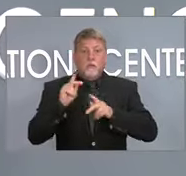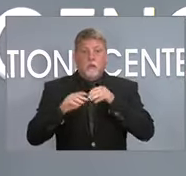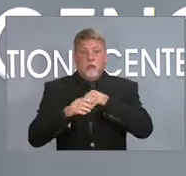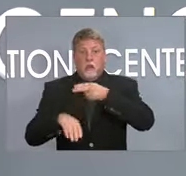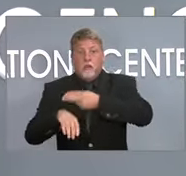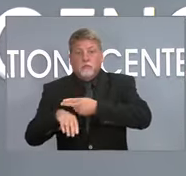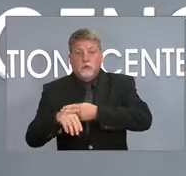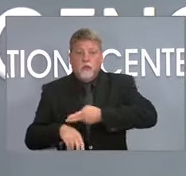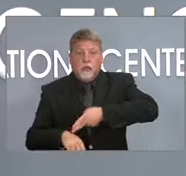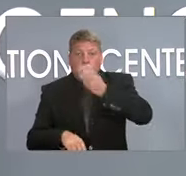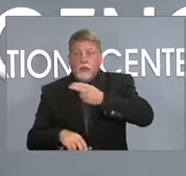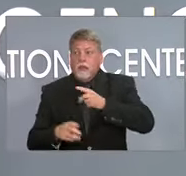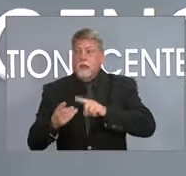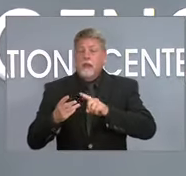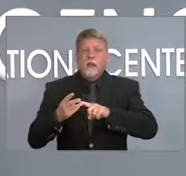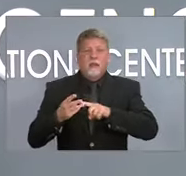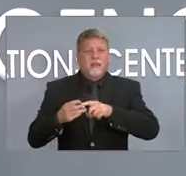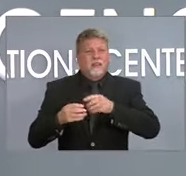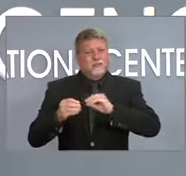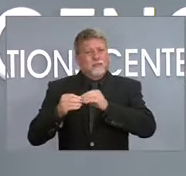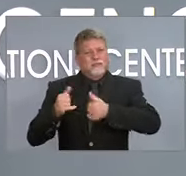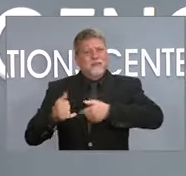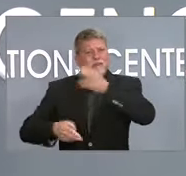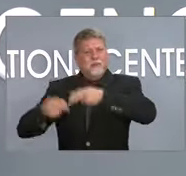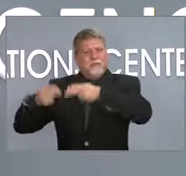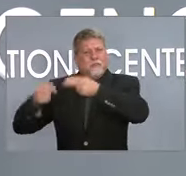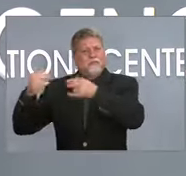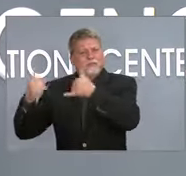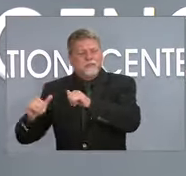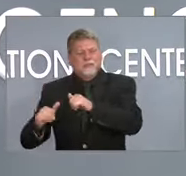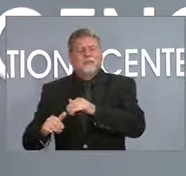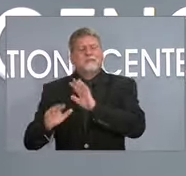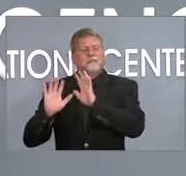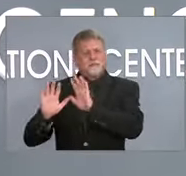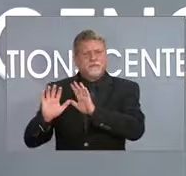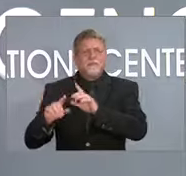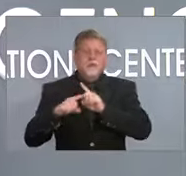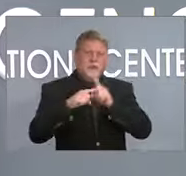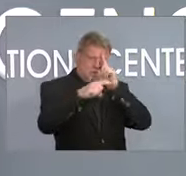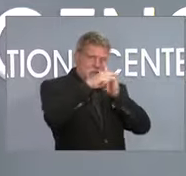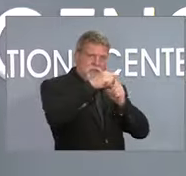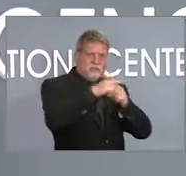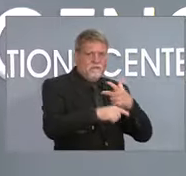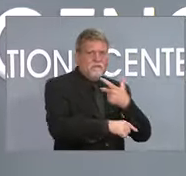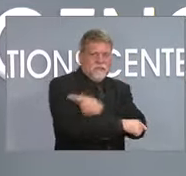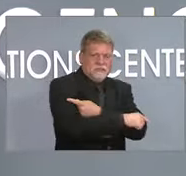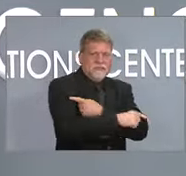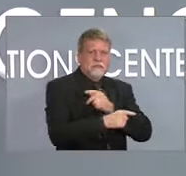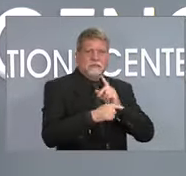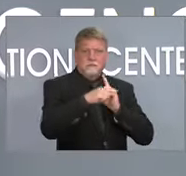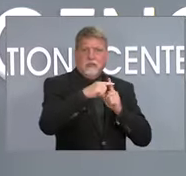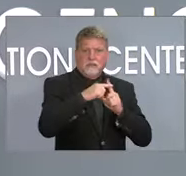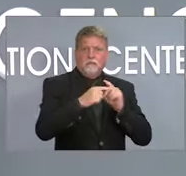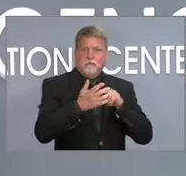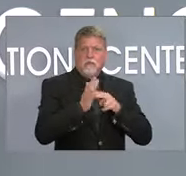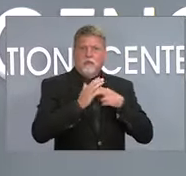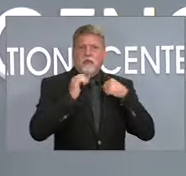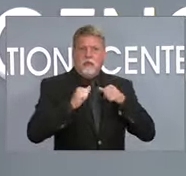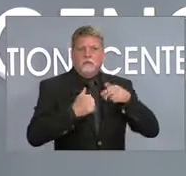from this. So we do have to do the things we know continue to protect each other vaccines. Number one masks. Number two.